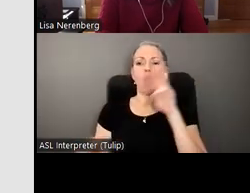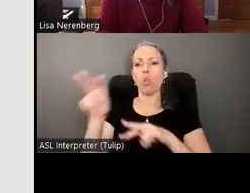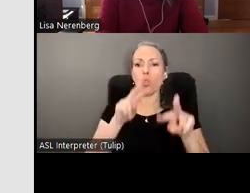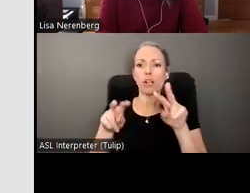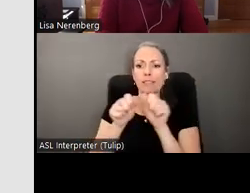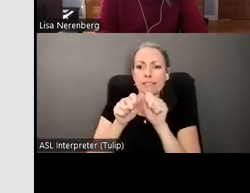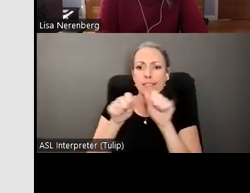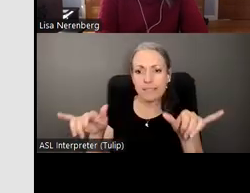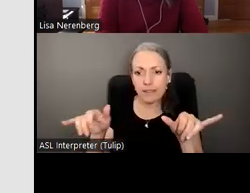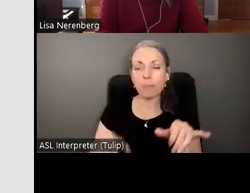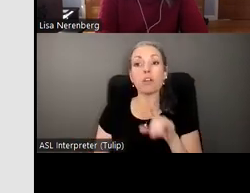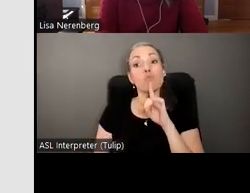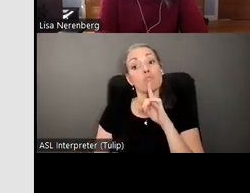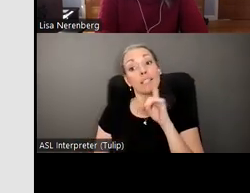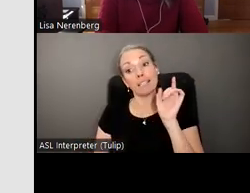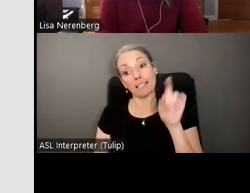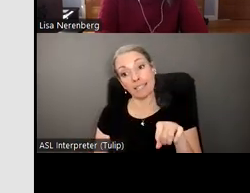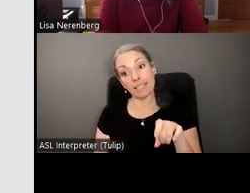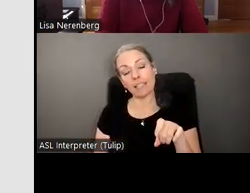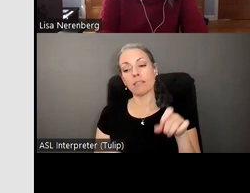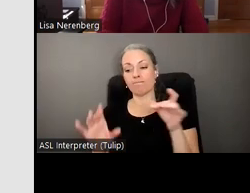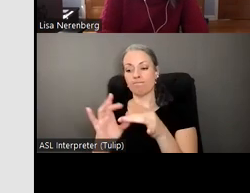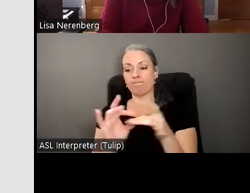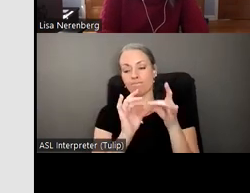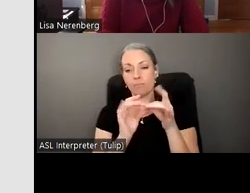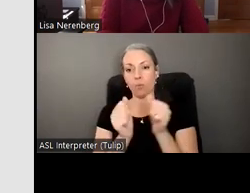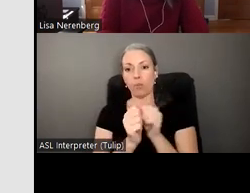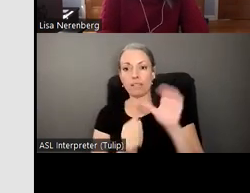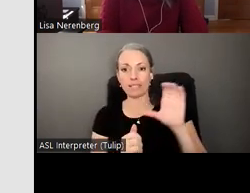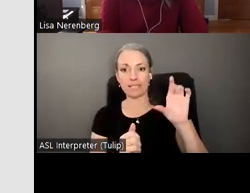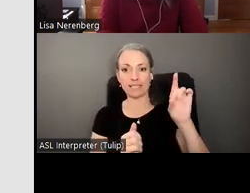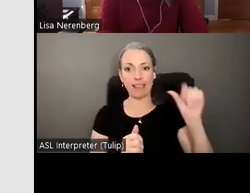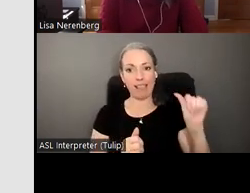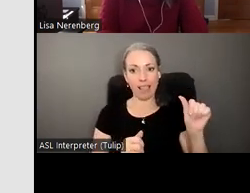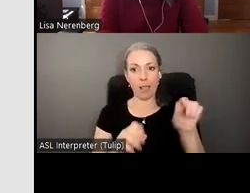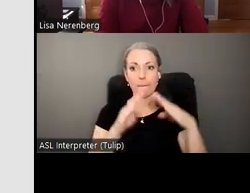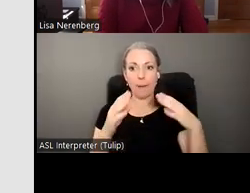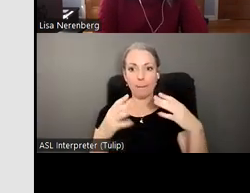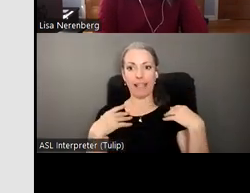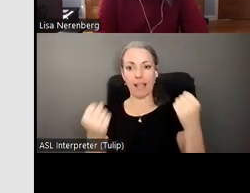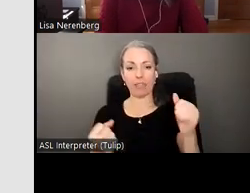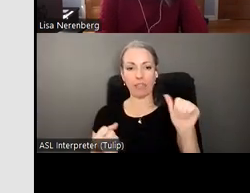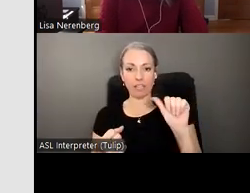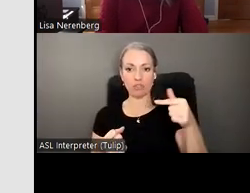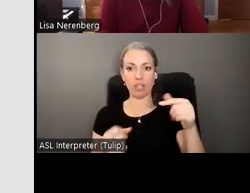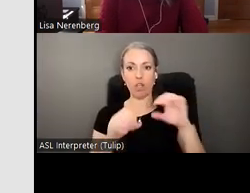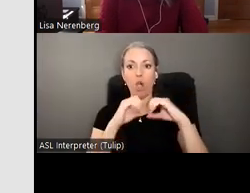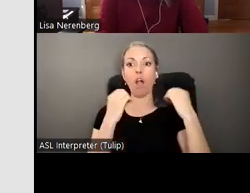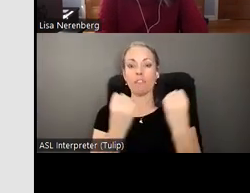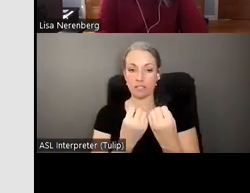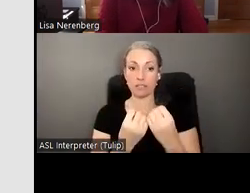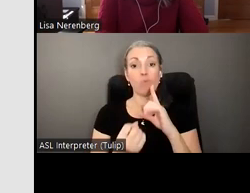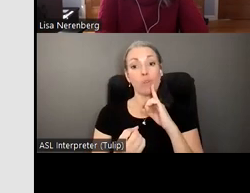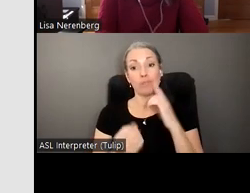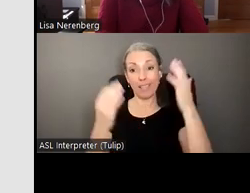and that's going to require collaboration between cda public health the ag's office and we hope that that's an area